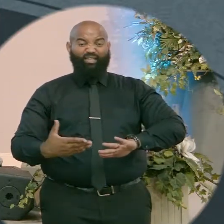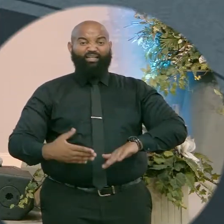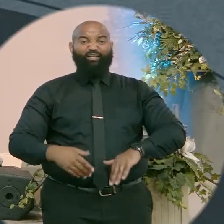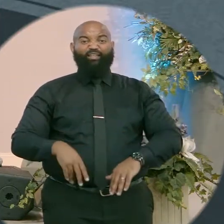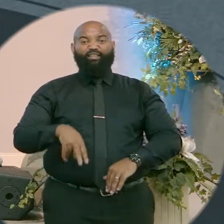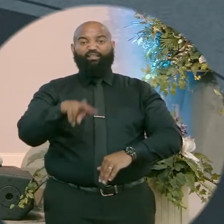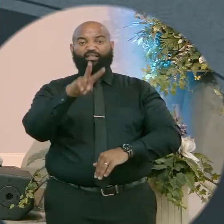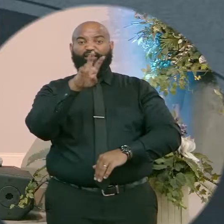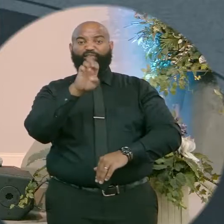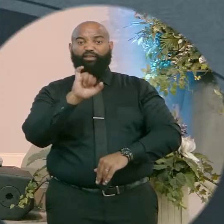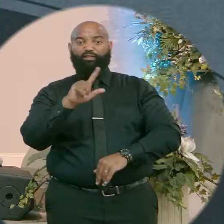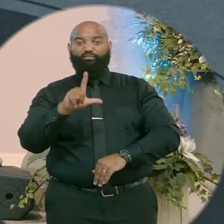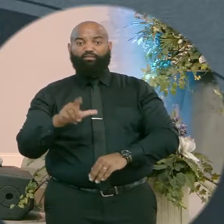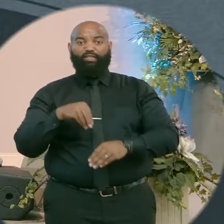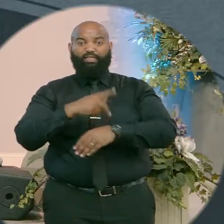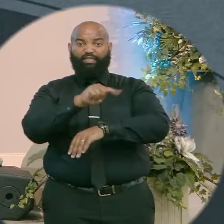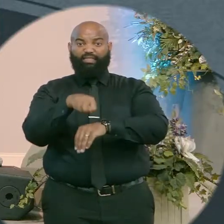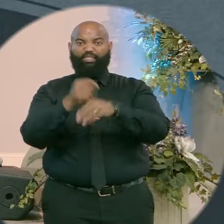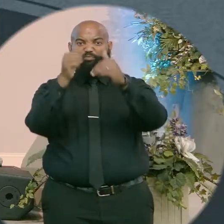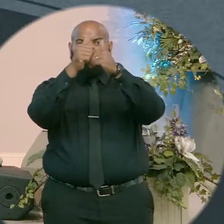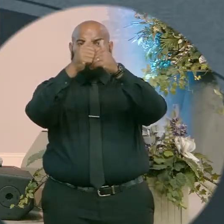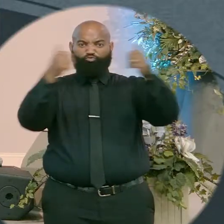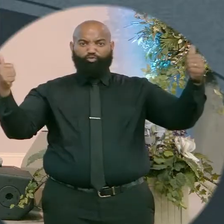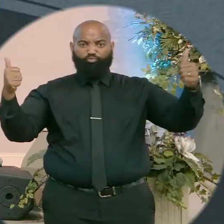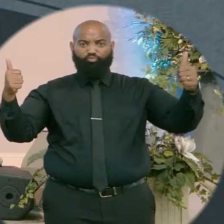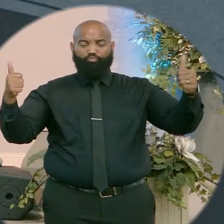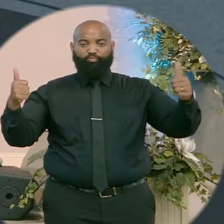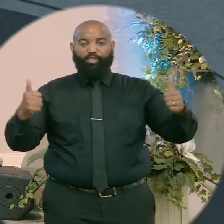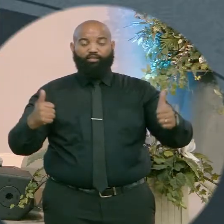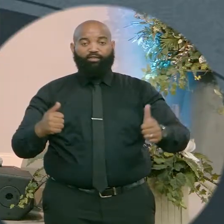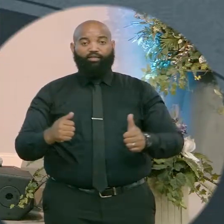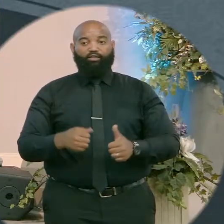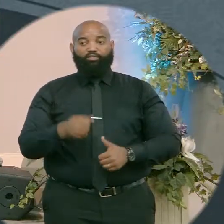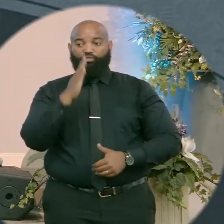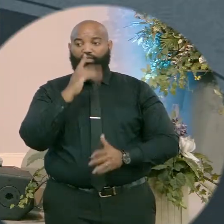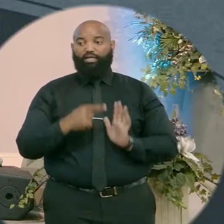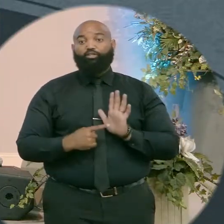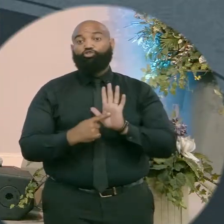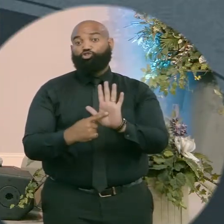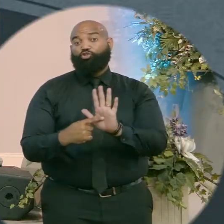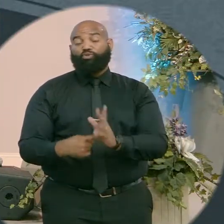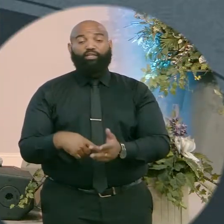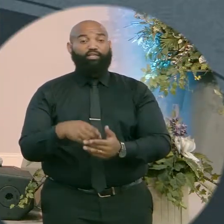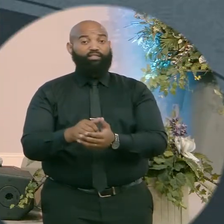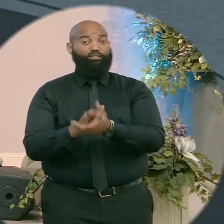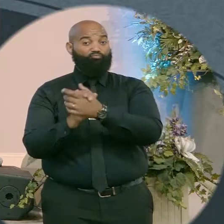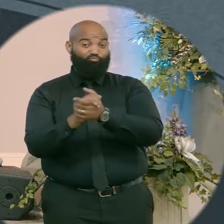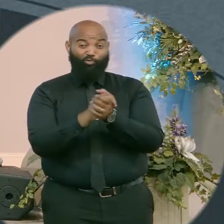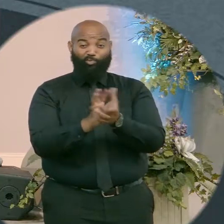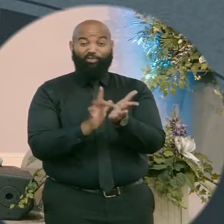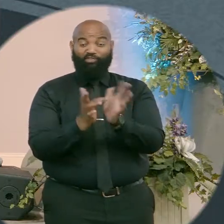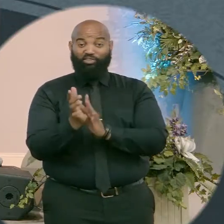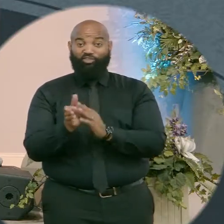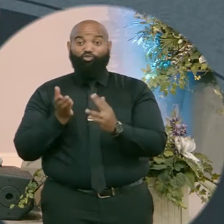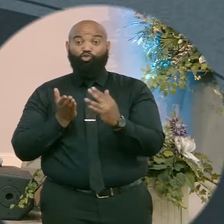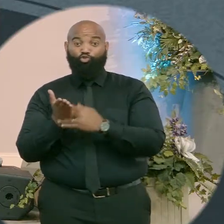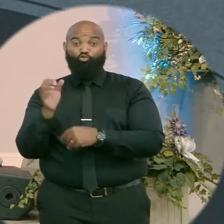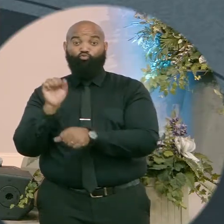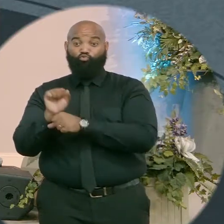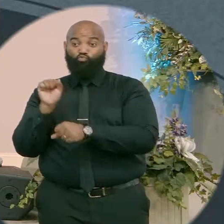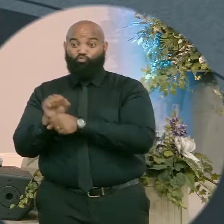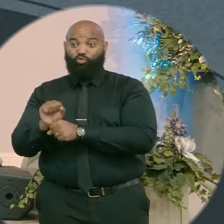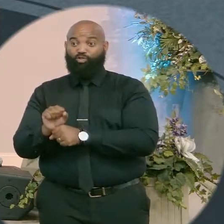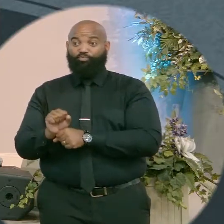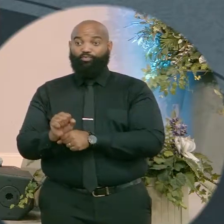So what's happening is God is showing his approval of Jesus through action. What I want to also point out in verses nine through 11, we